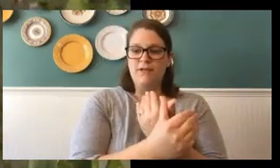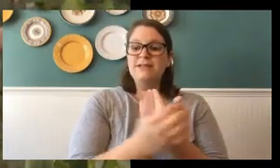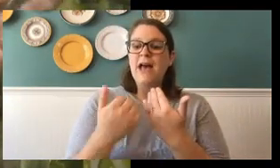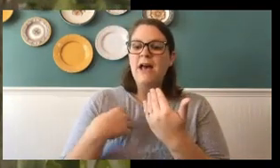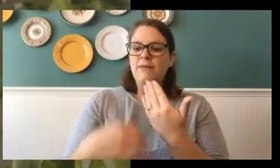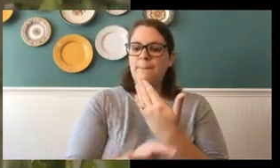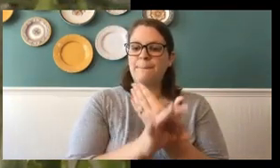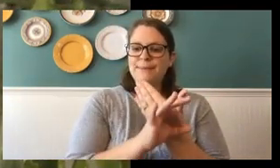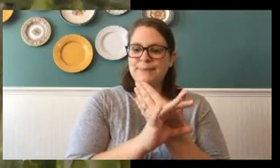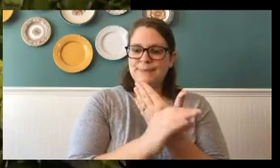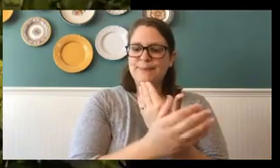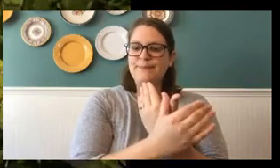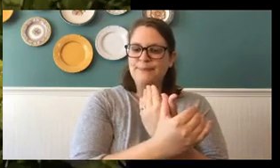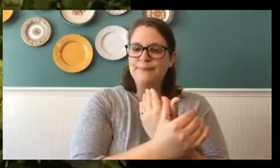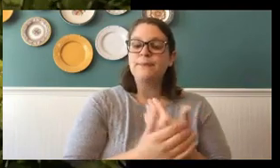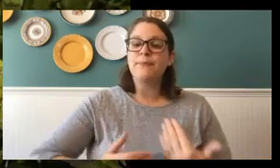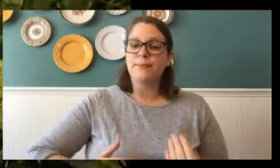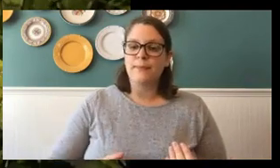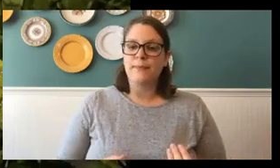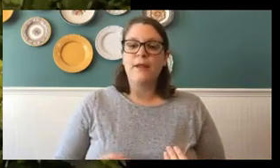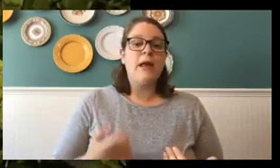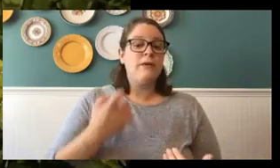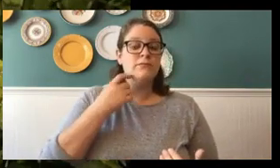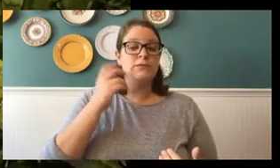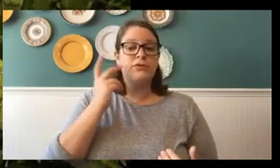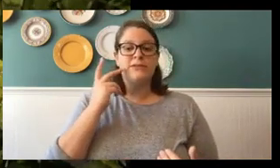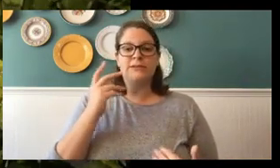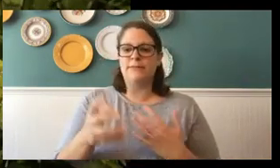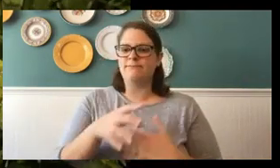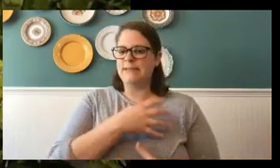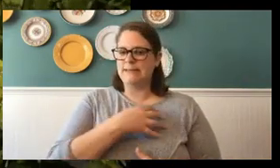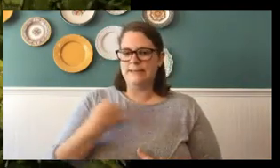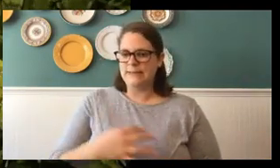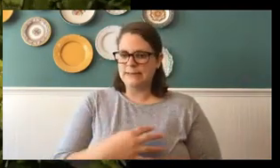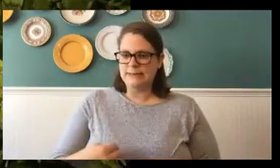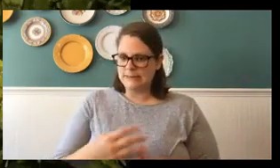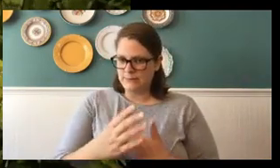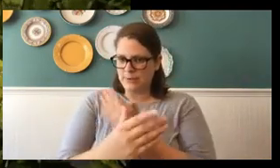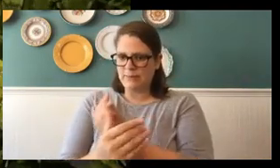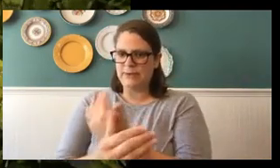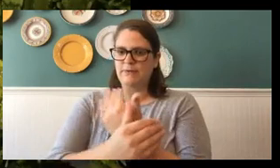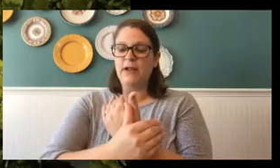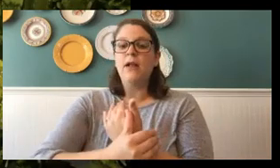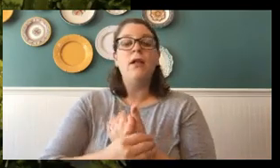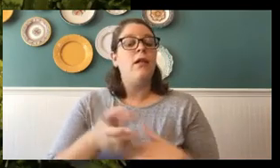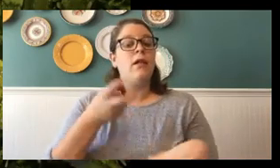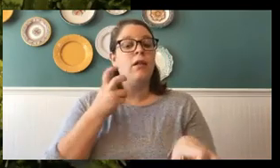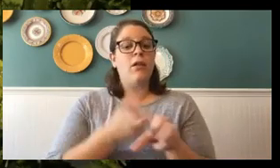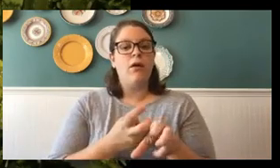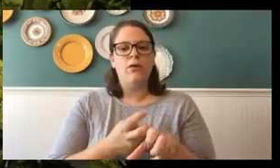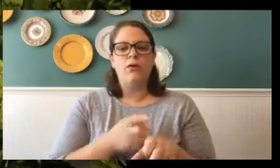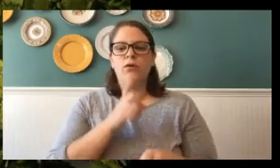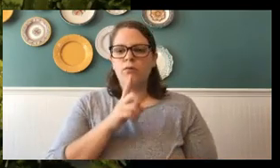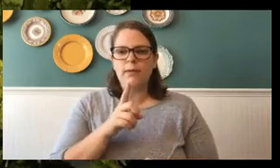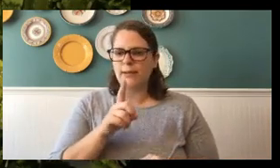wing. Now, there's a zebra long wing that's just come past my view. Zebra long wings are a little bit difficult. You